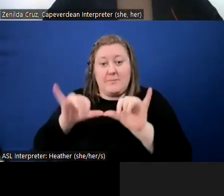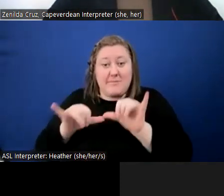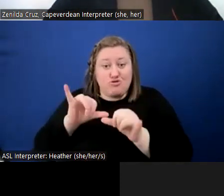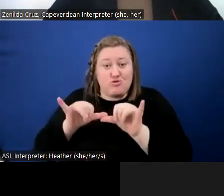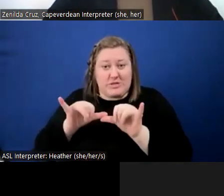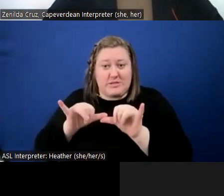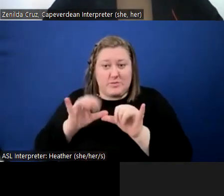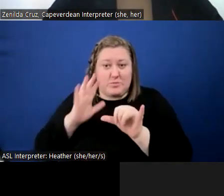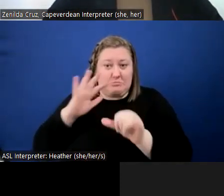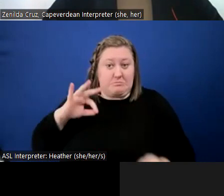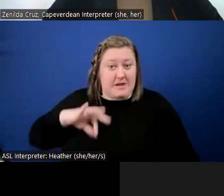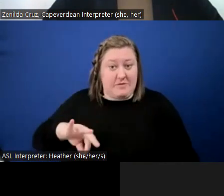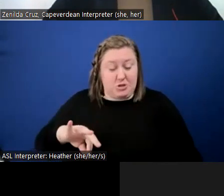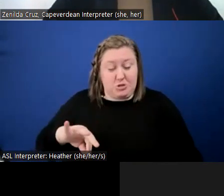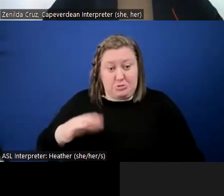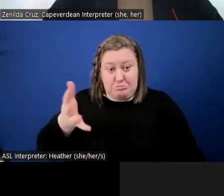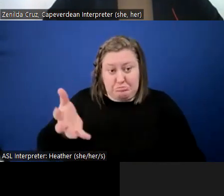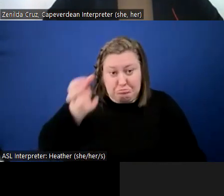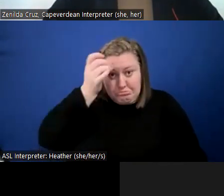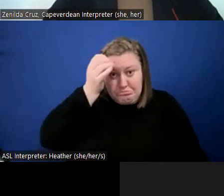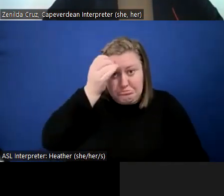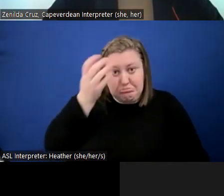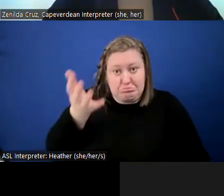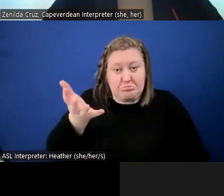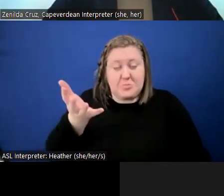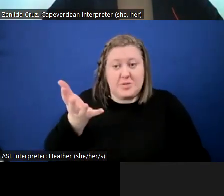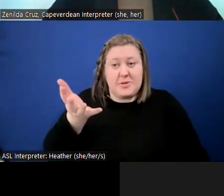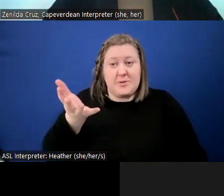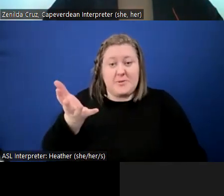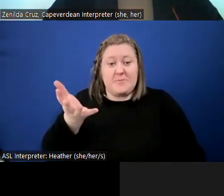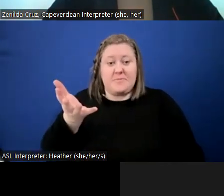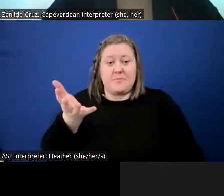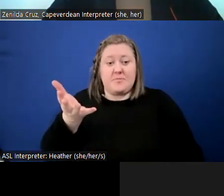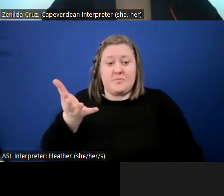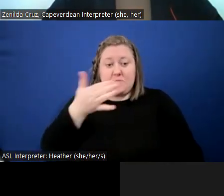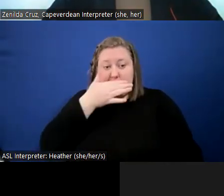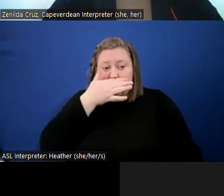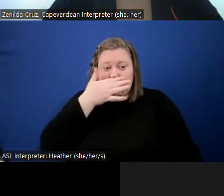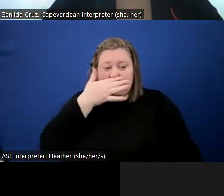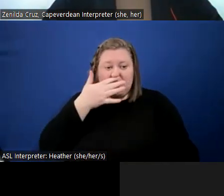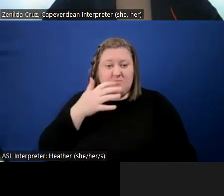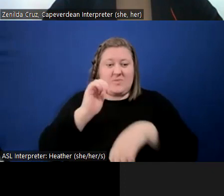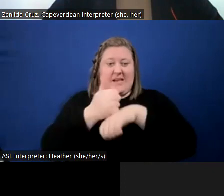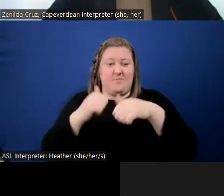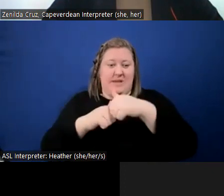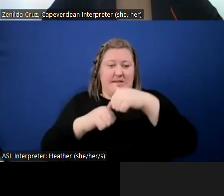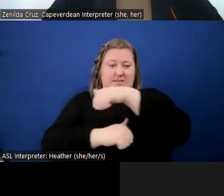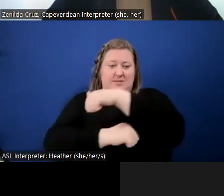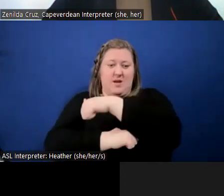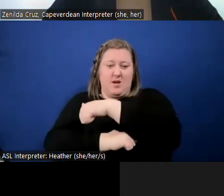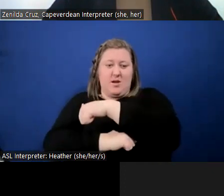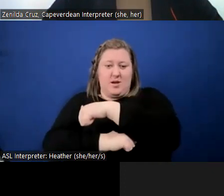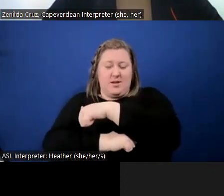useful for baseline data in your neighborhoods and also measuring